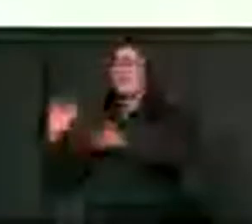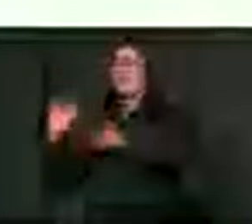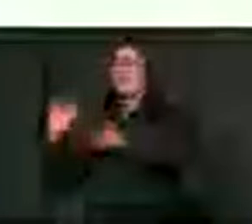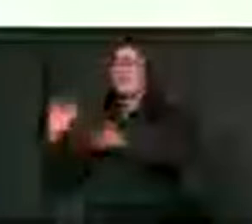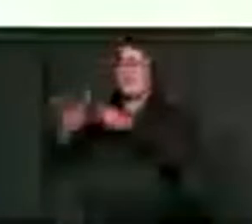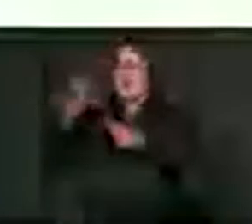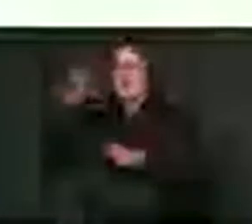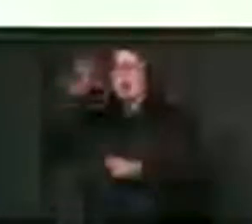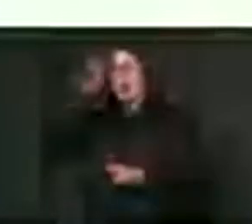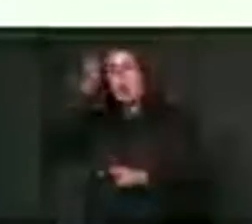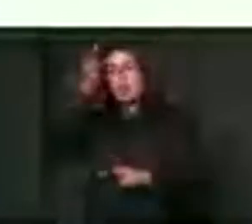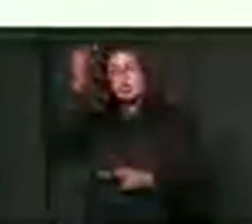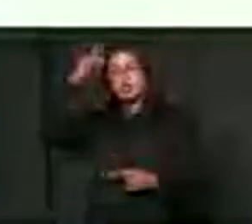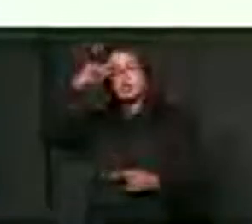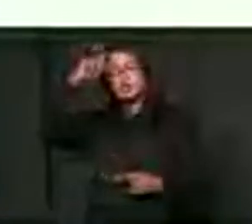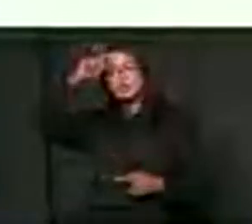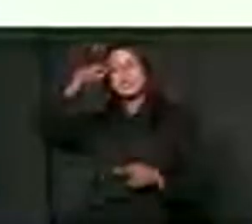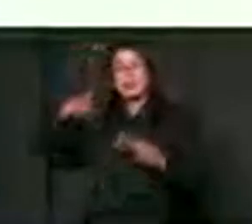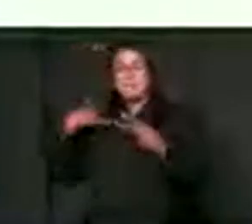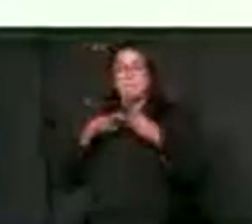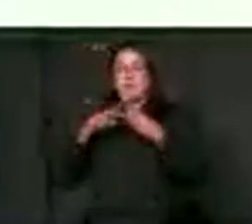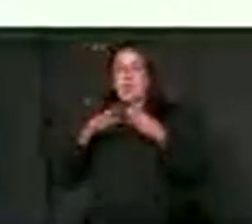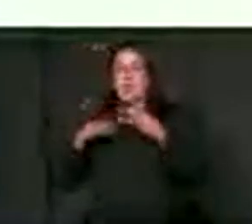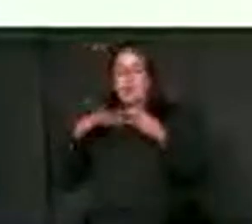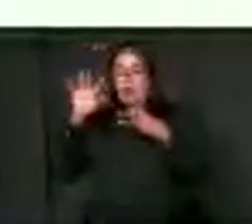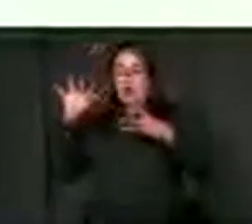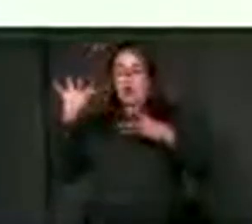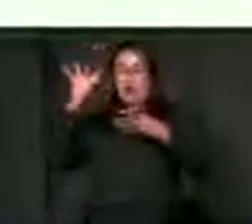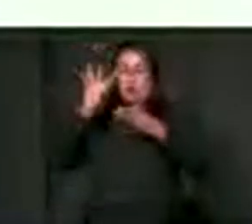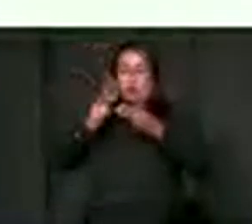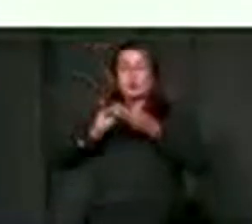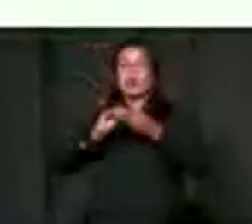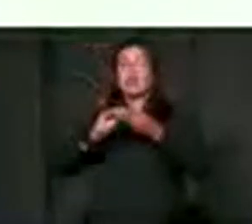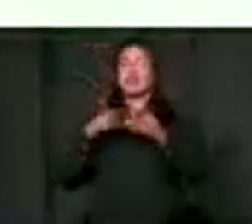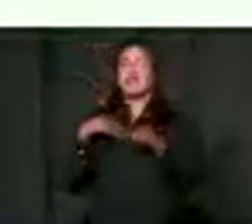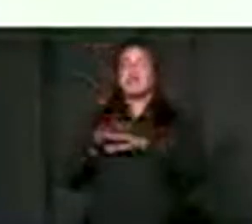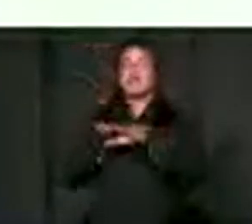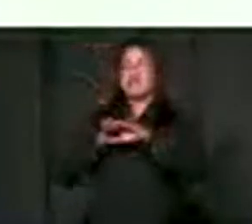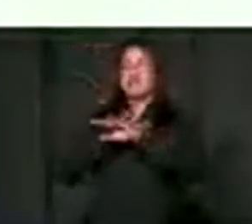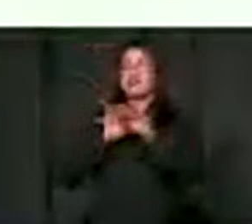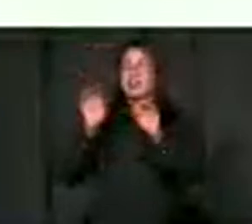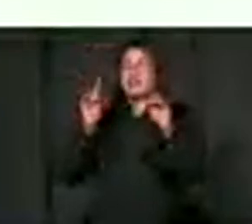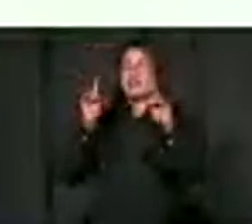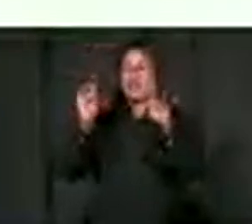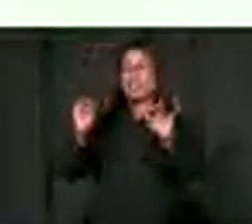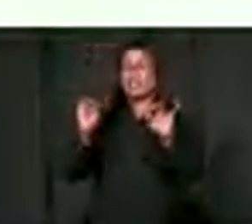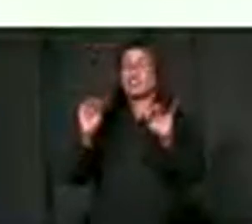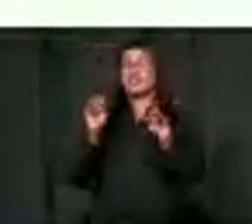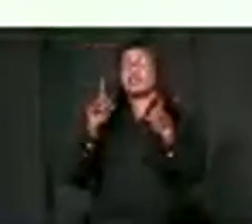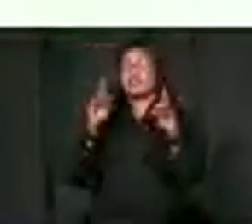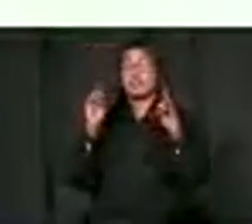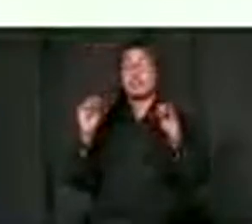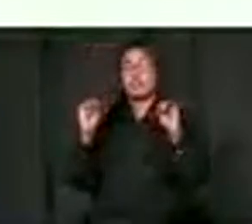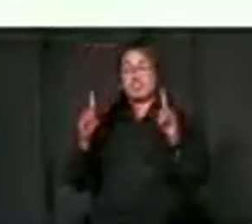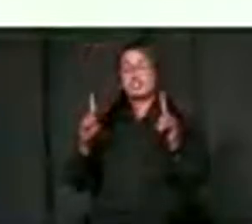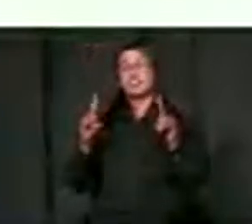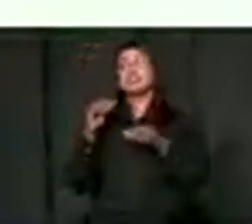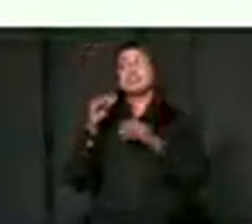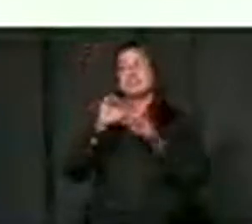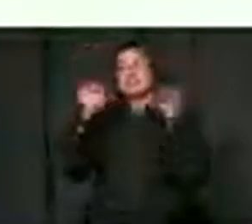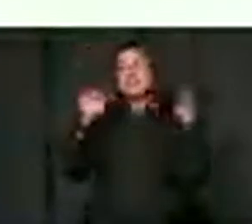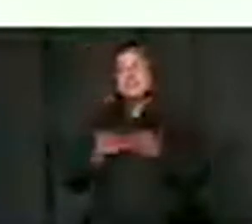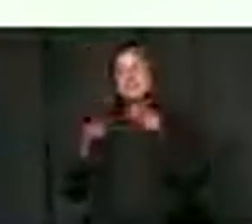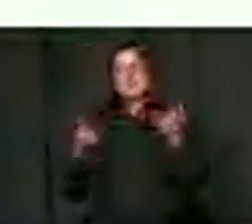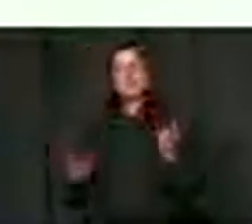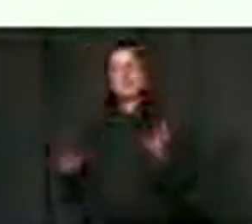of wisdom, knowledge, and experience for us as the sector. Has a basic education system, has been stable and on the